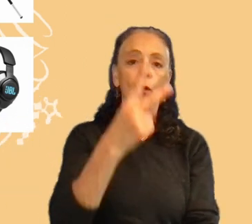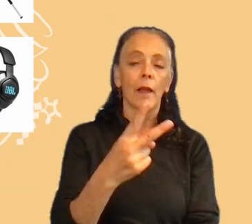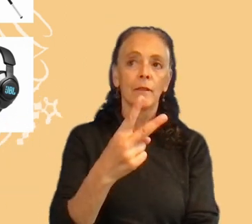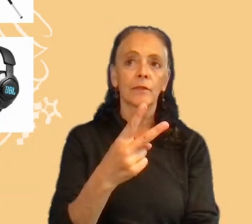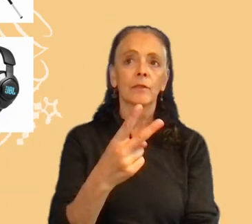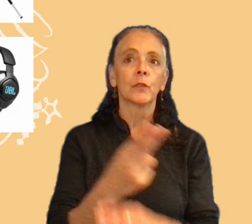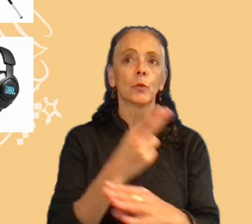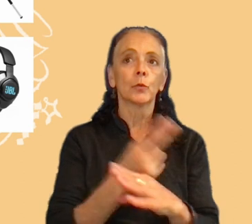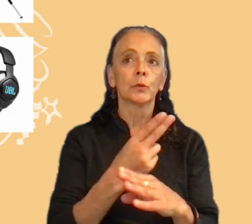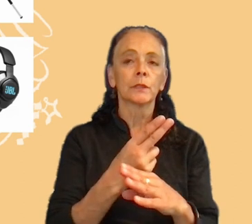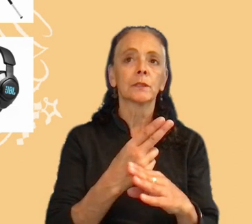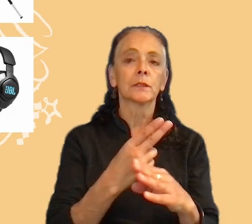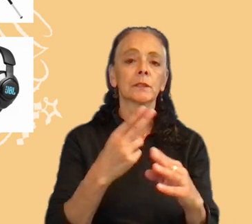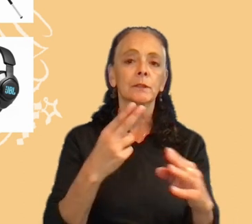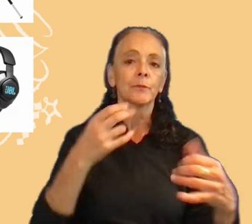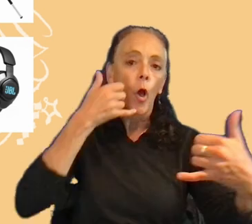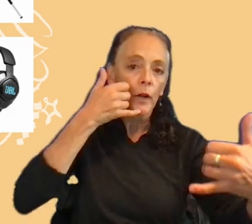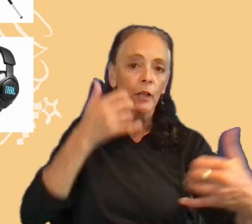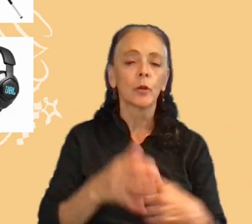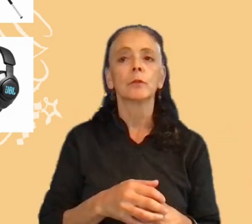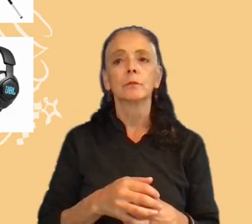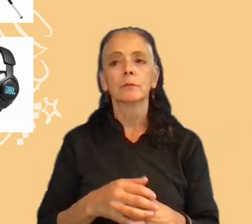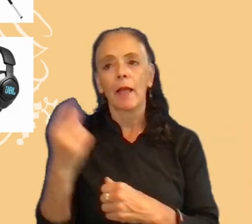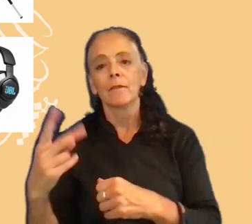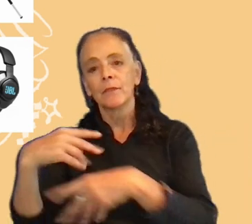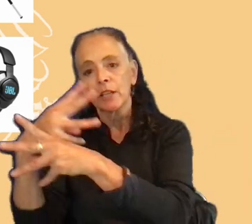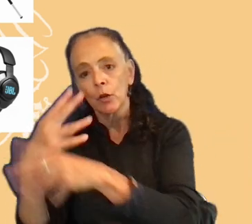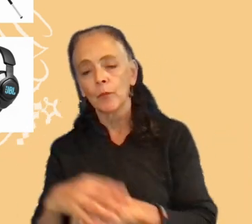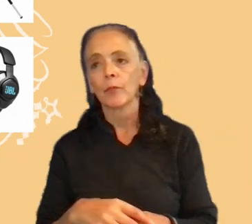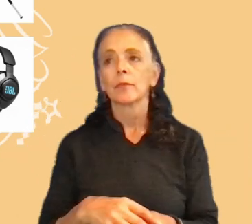Each interview had an average time of 30 minutes.